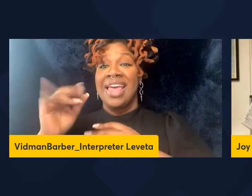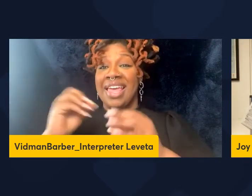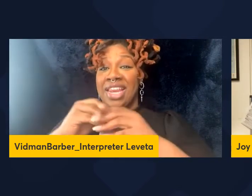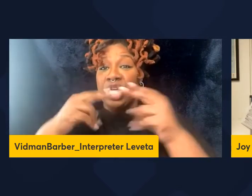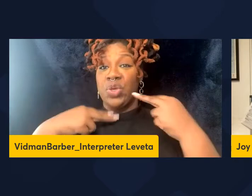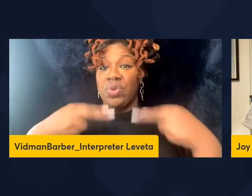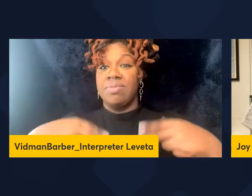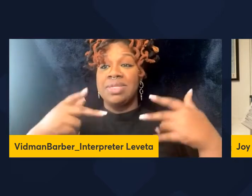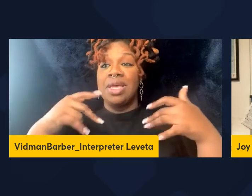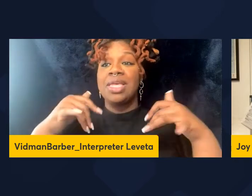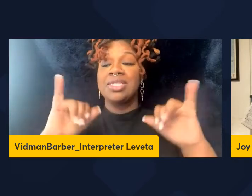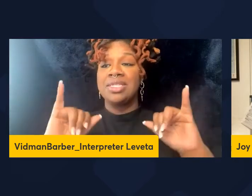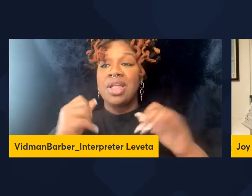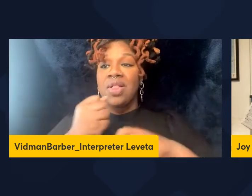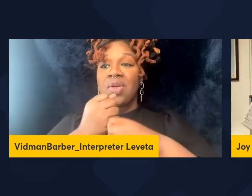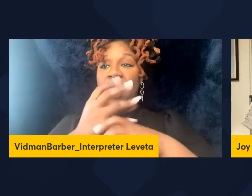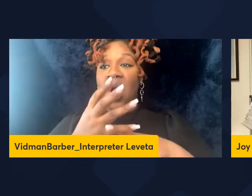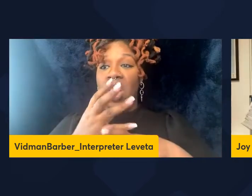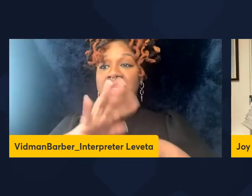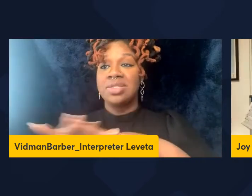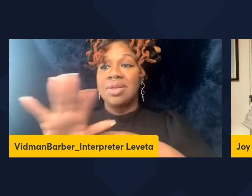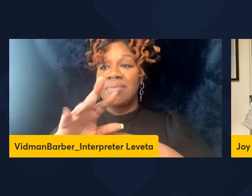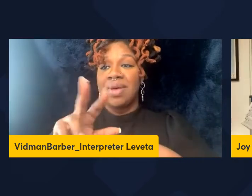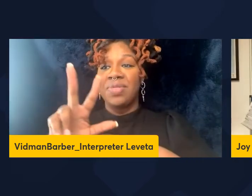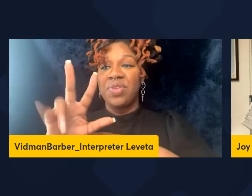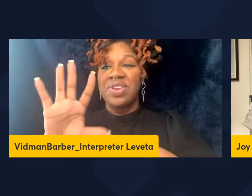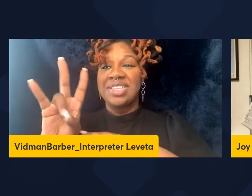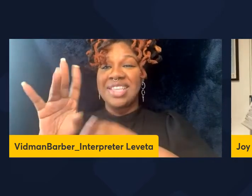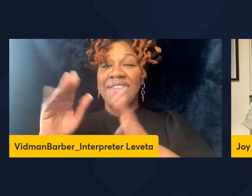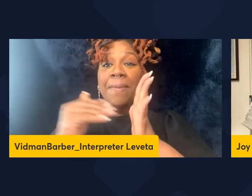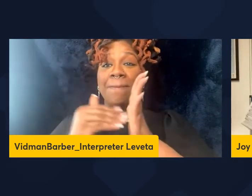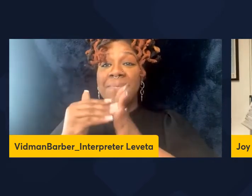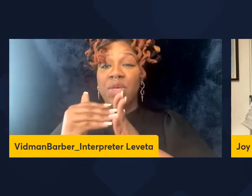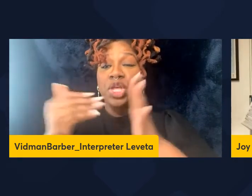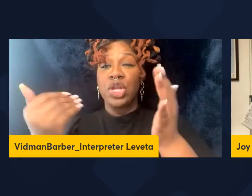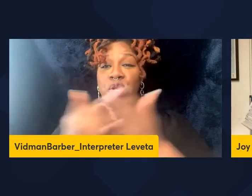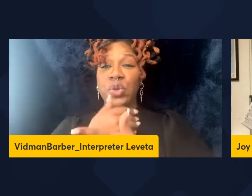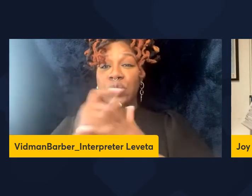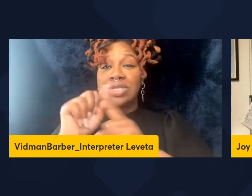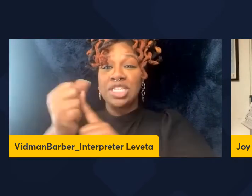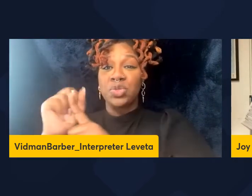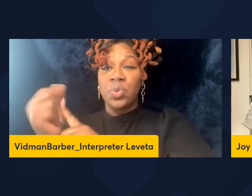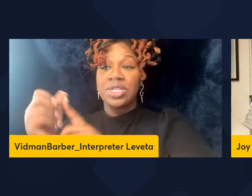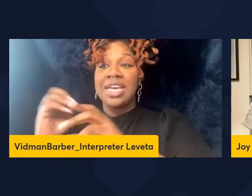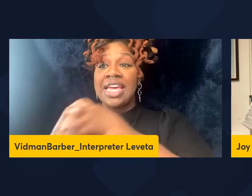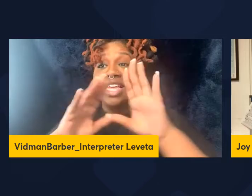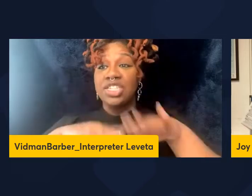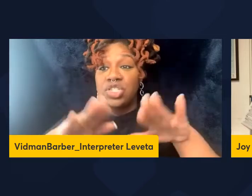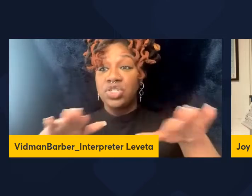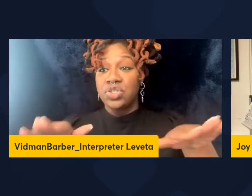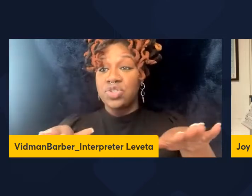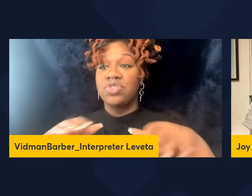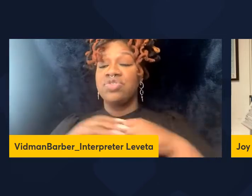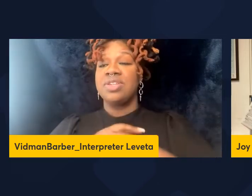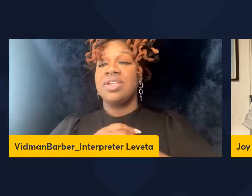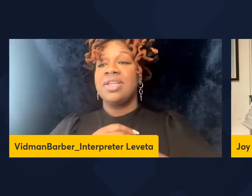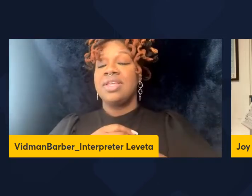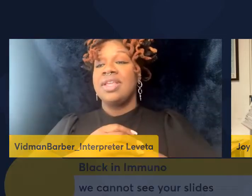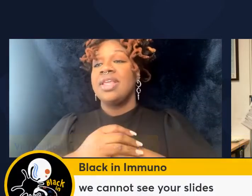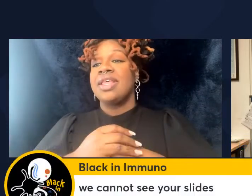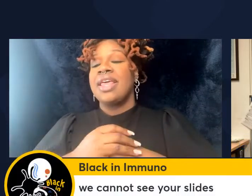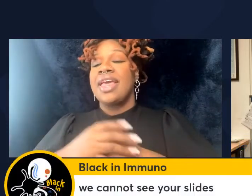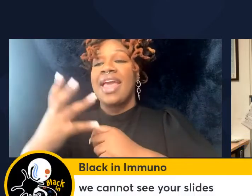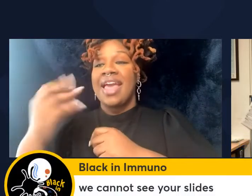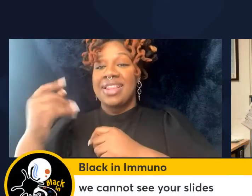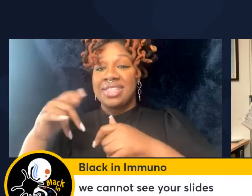causes approximately about 33 million new cases each year in children under five years of age. And the